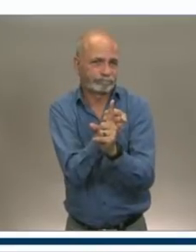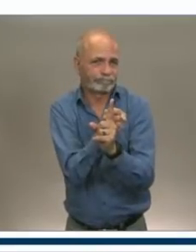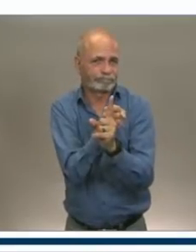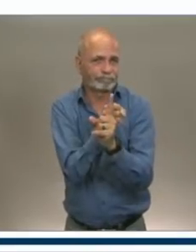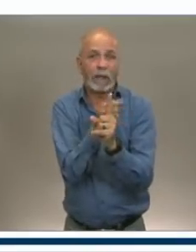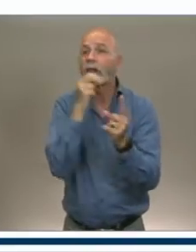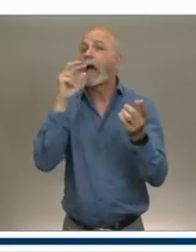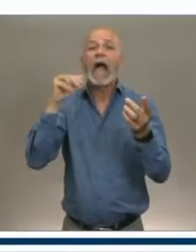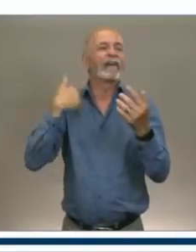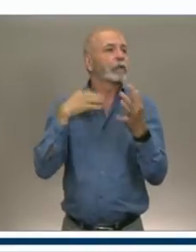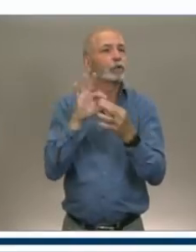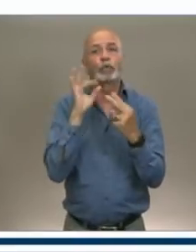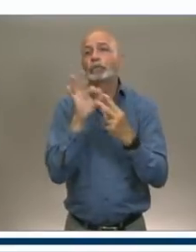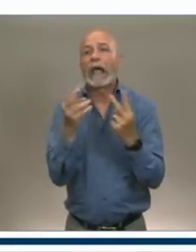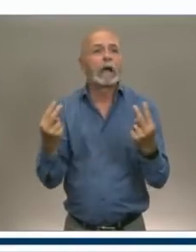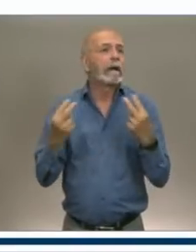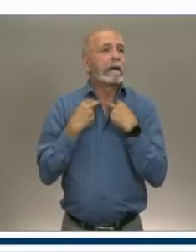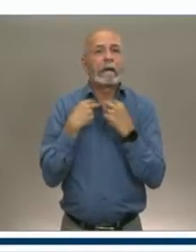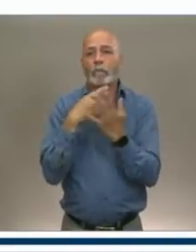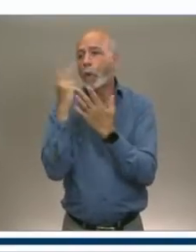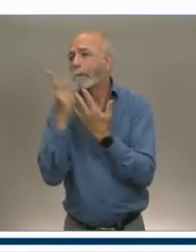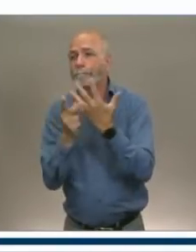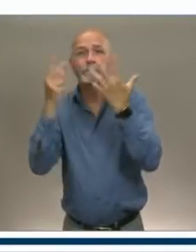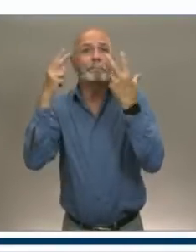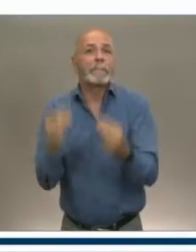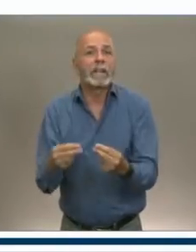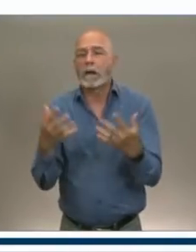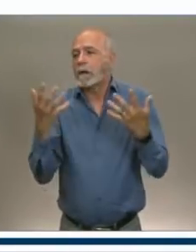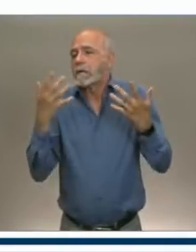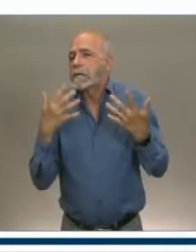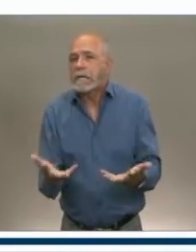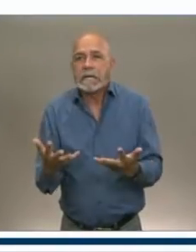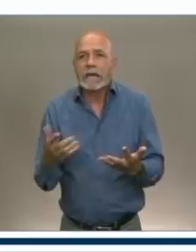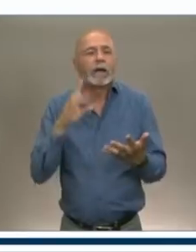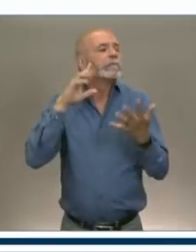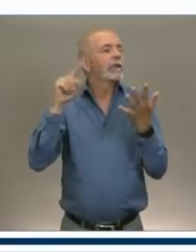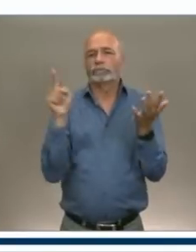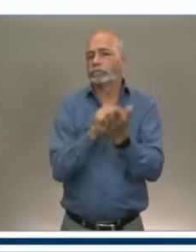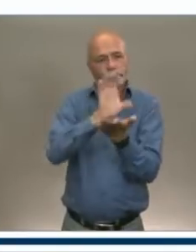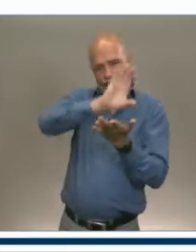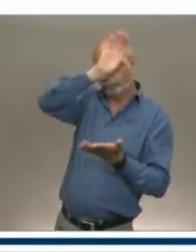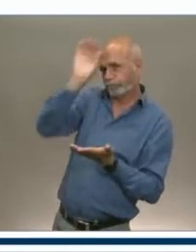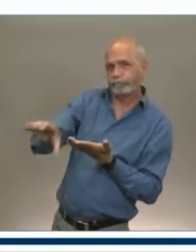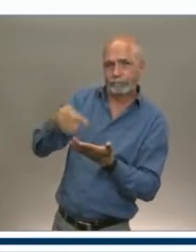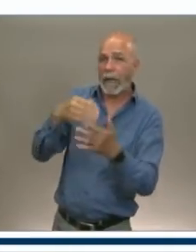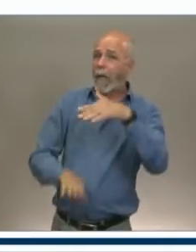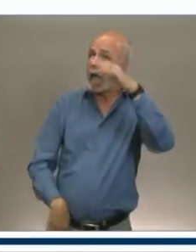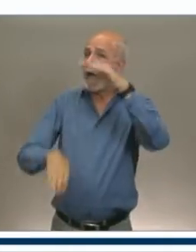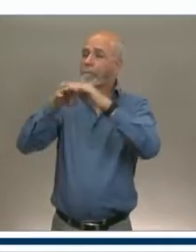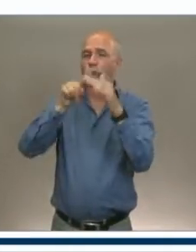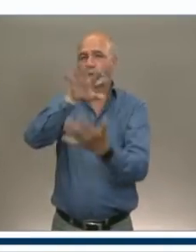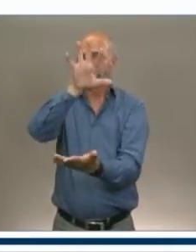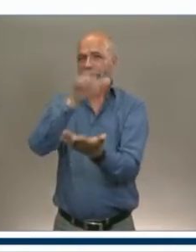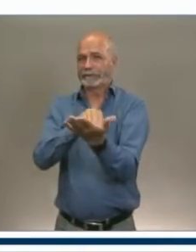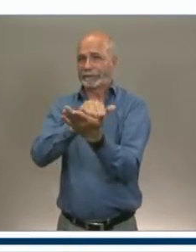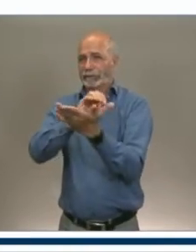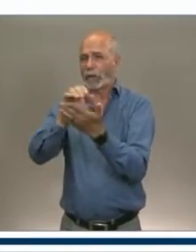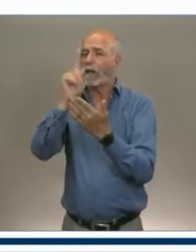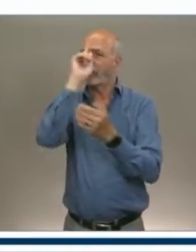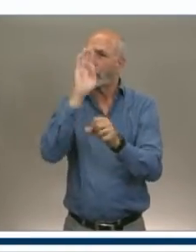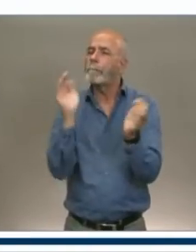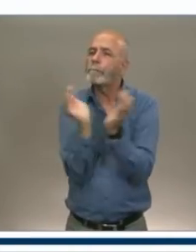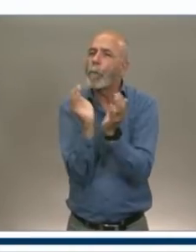programs. This program provides a one-time grant of up to $5,000 for smaller tourism businesses